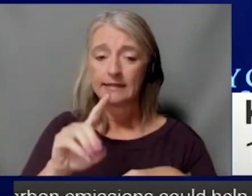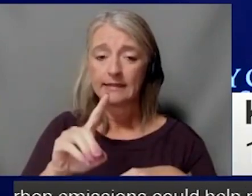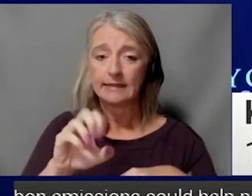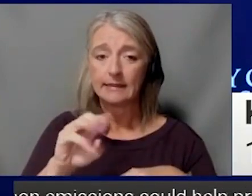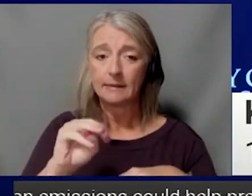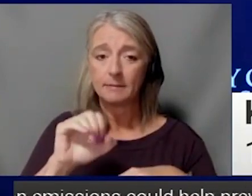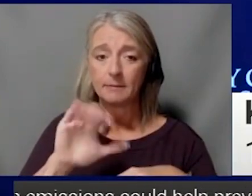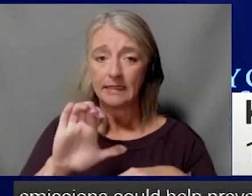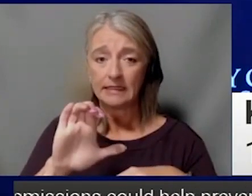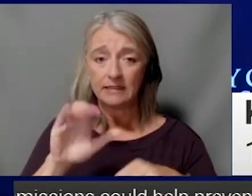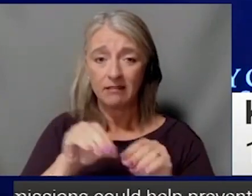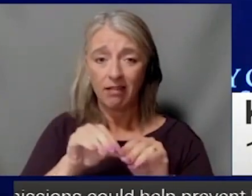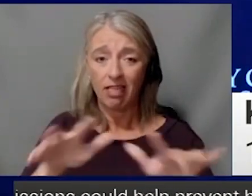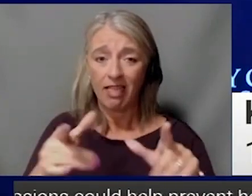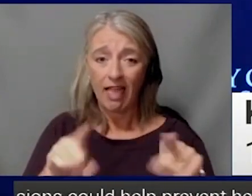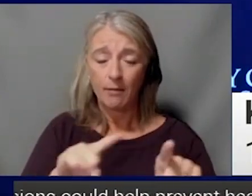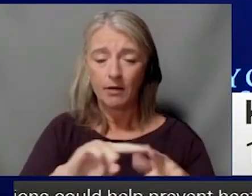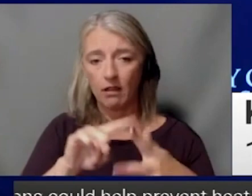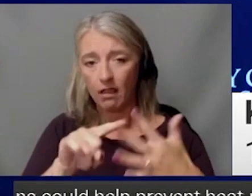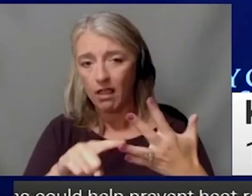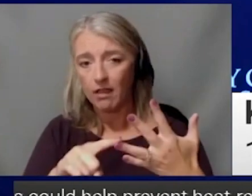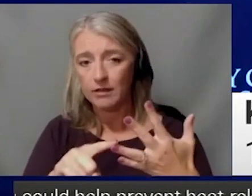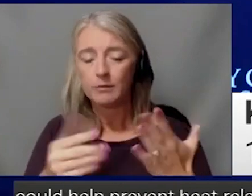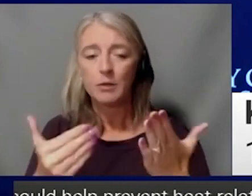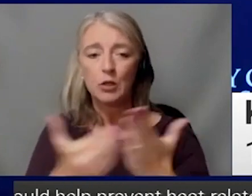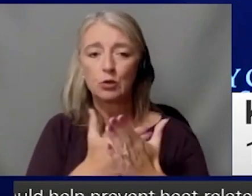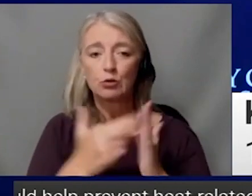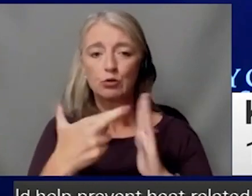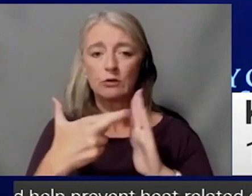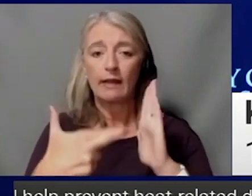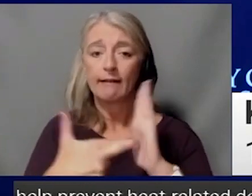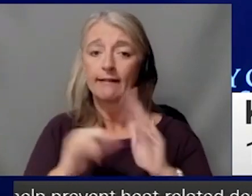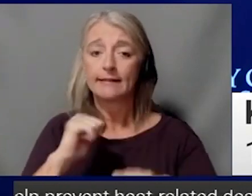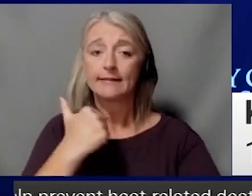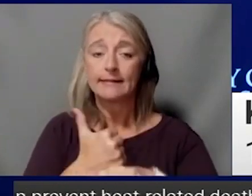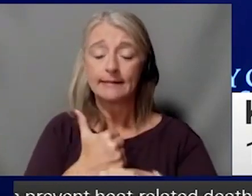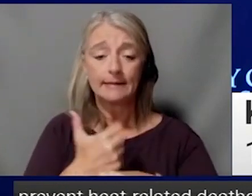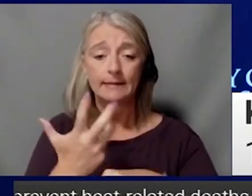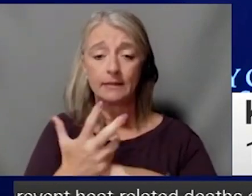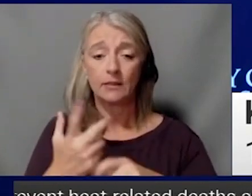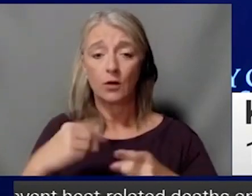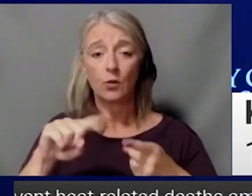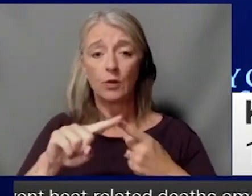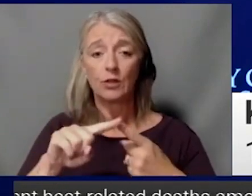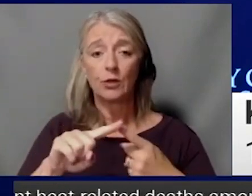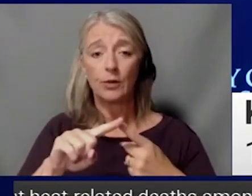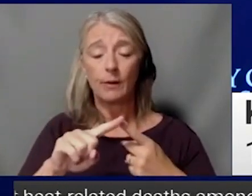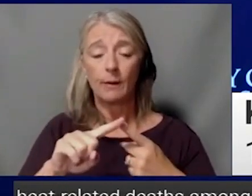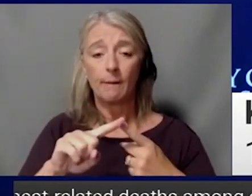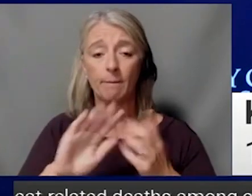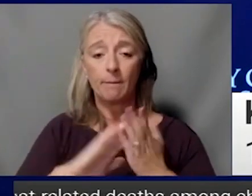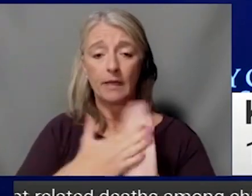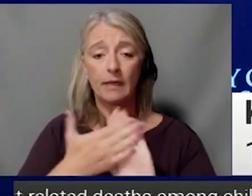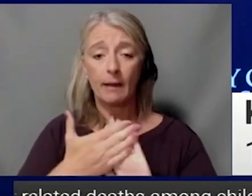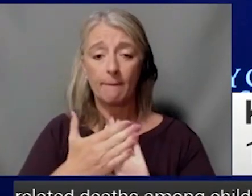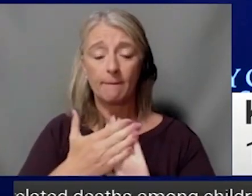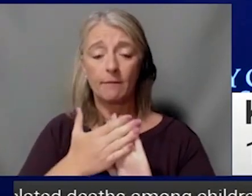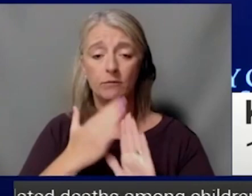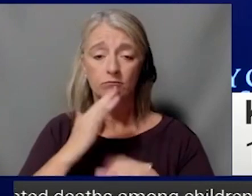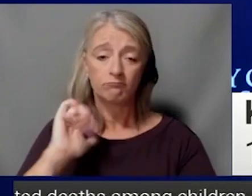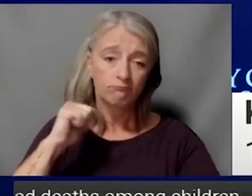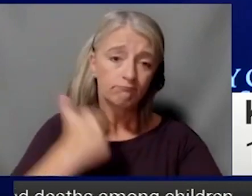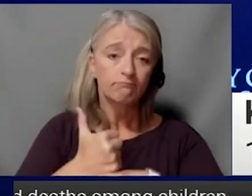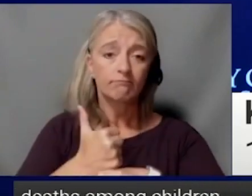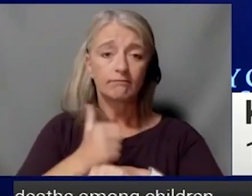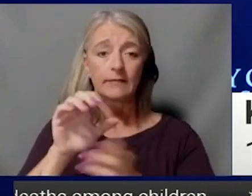does, the new guidelines are set up now such that once you become a designated cancer center, you have to wait 10 years before you